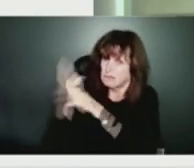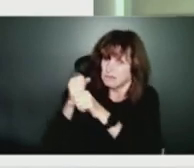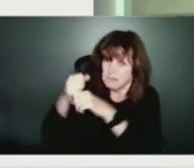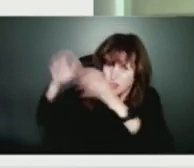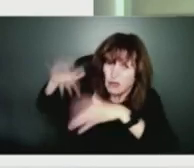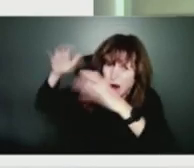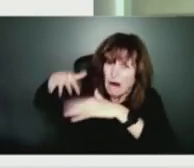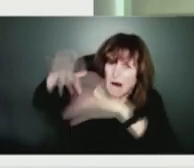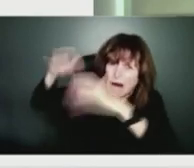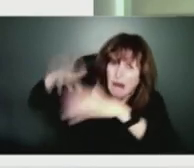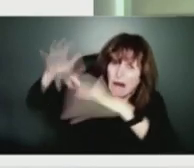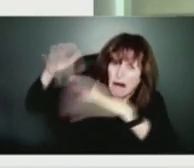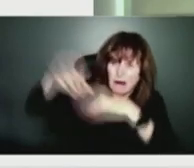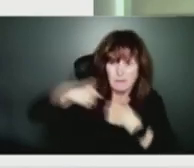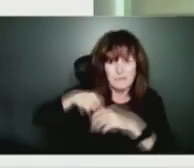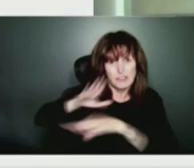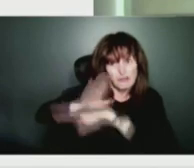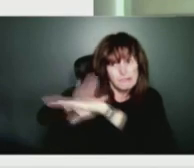that flooding could occur.